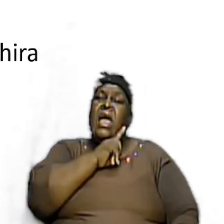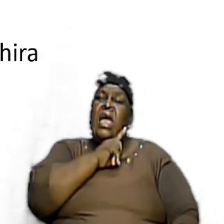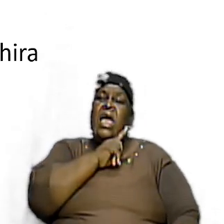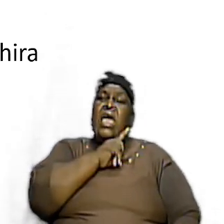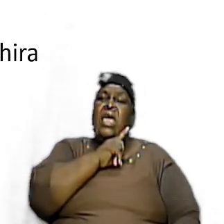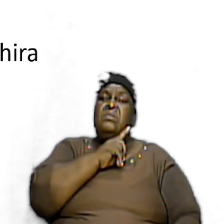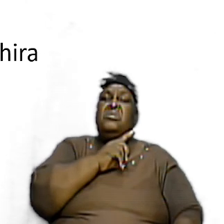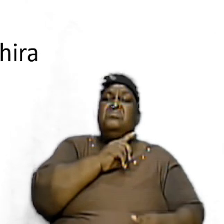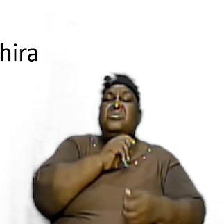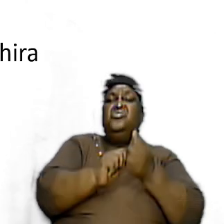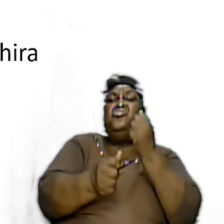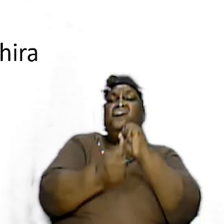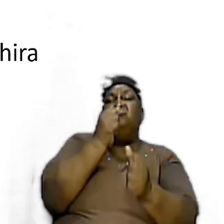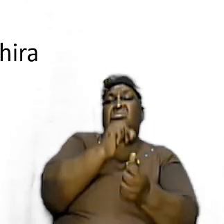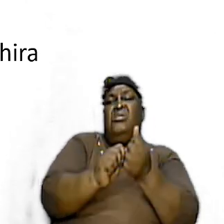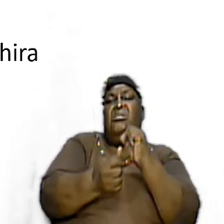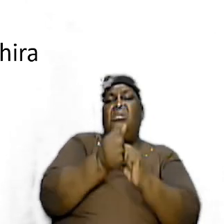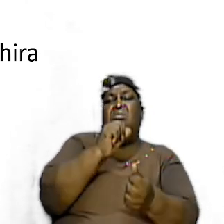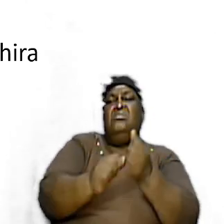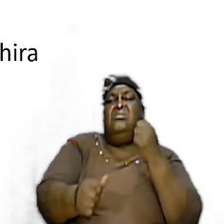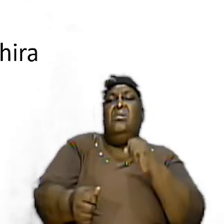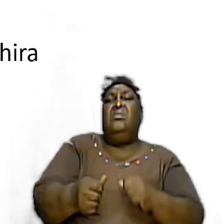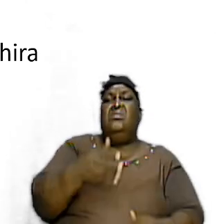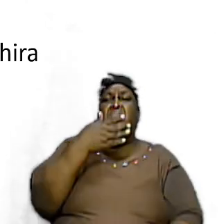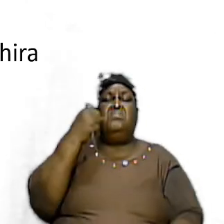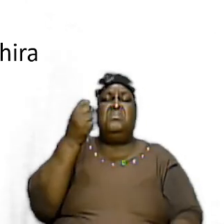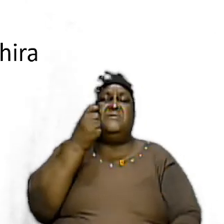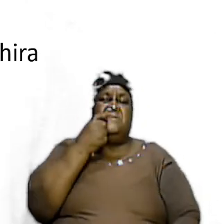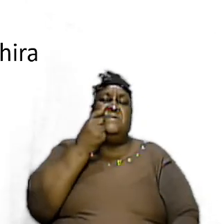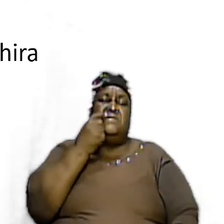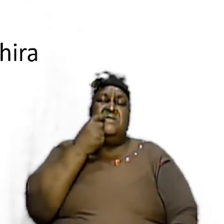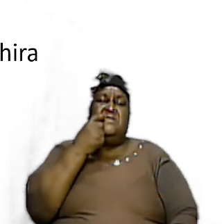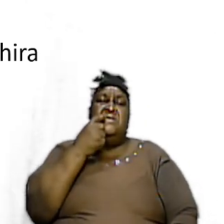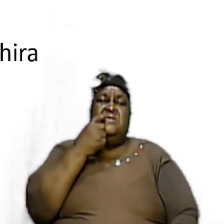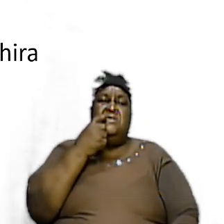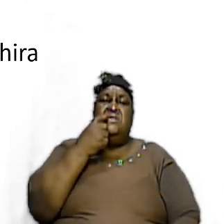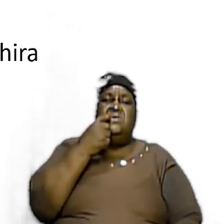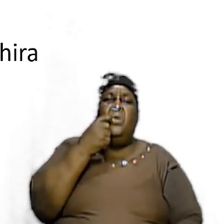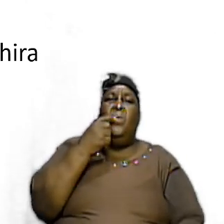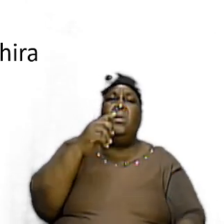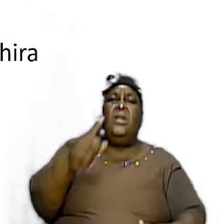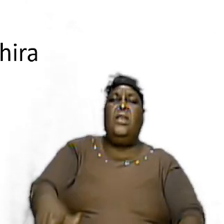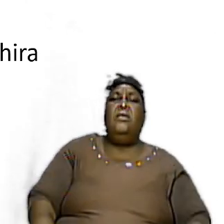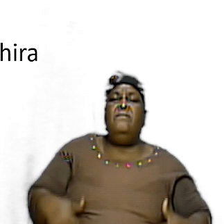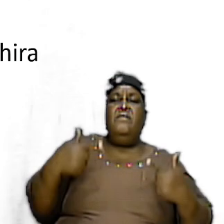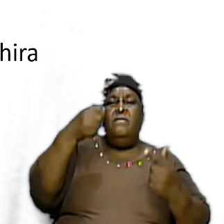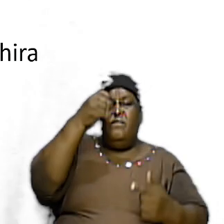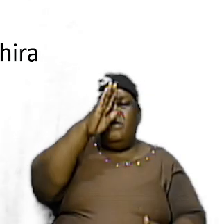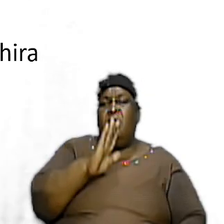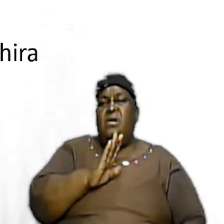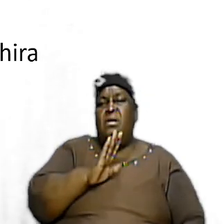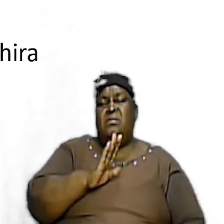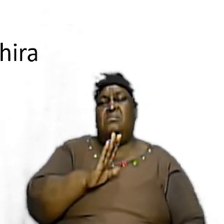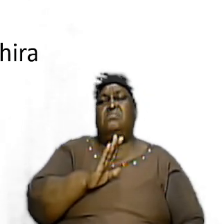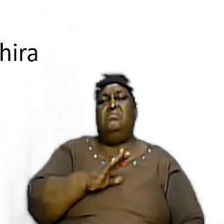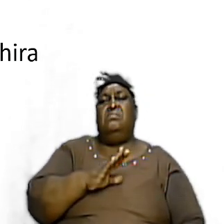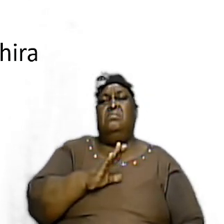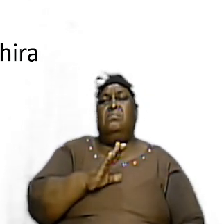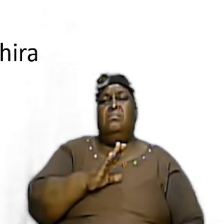mashed down and we better get serious with walking with God or else